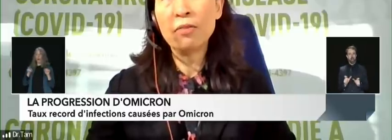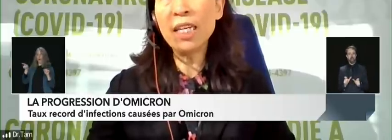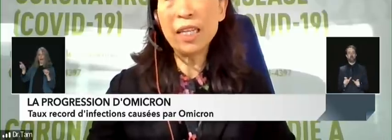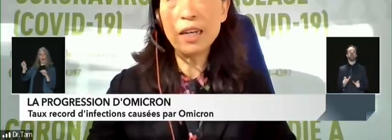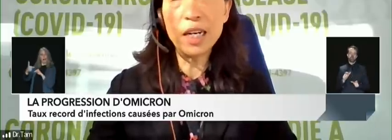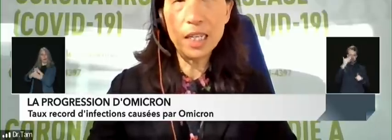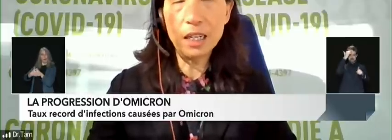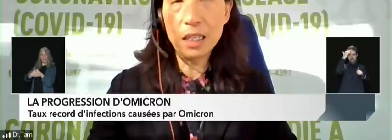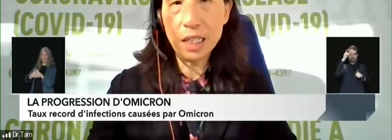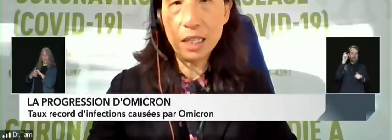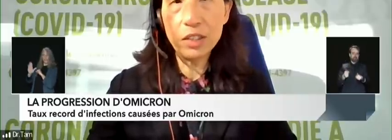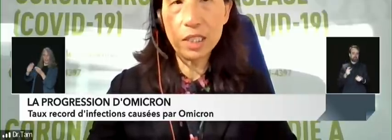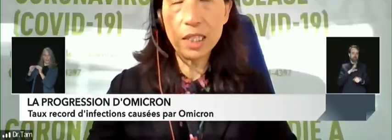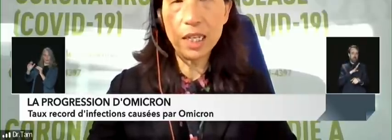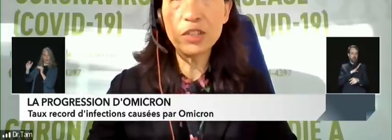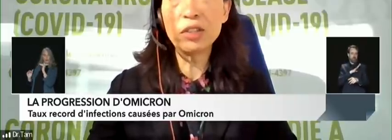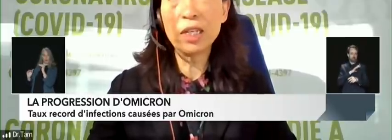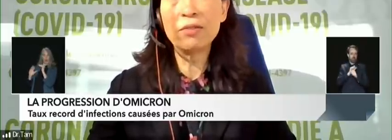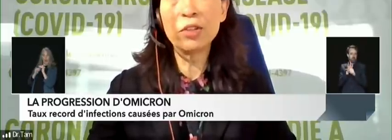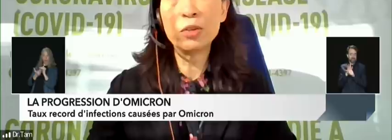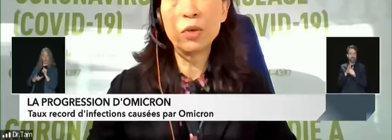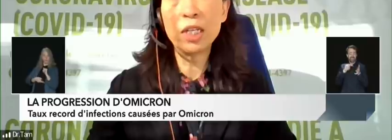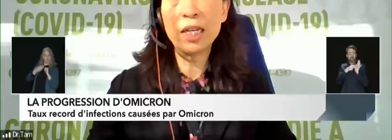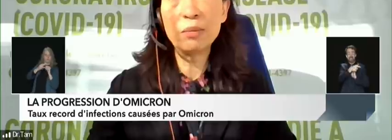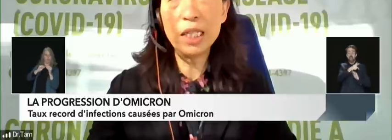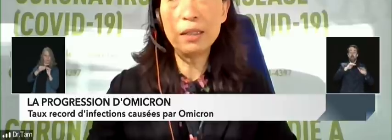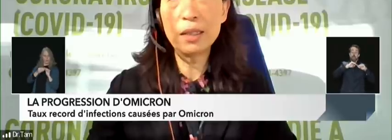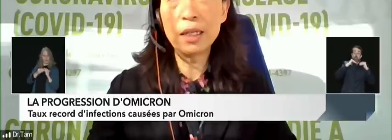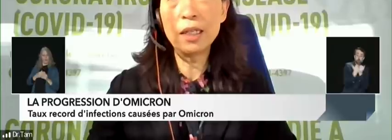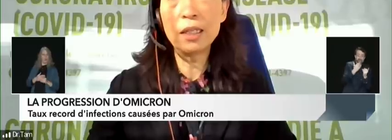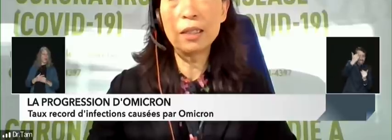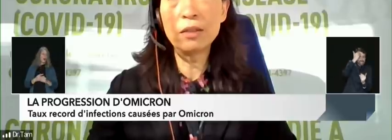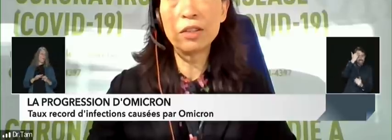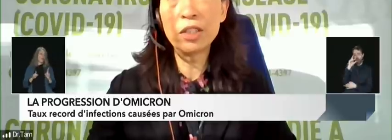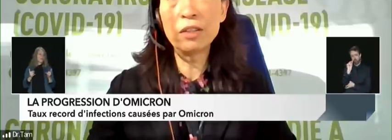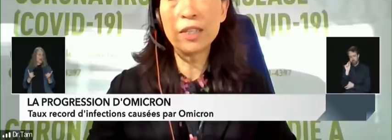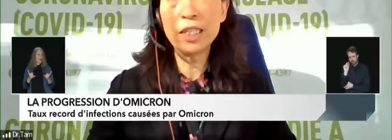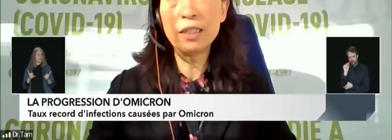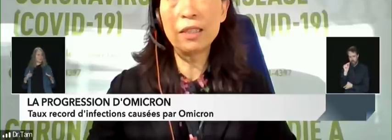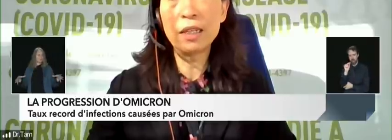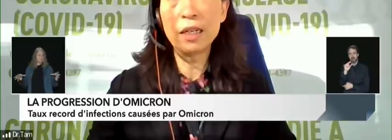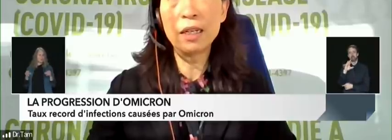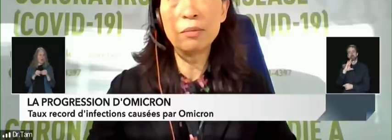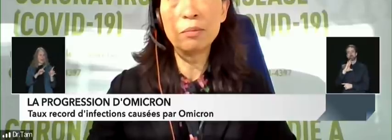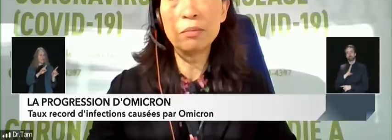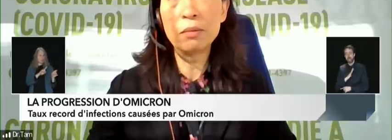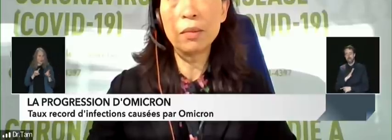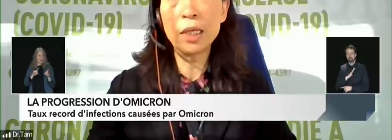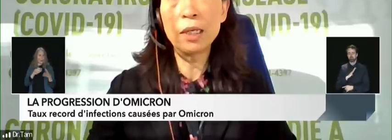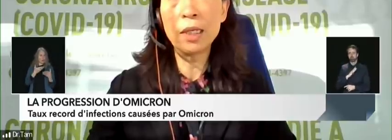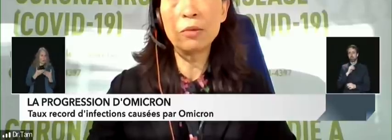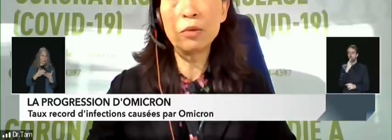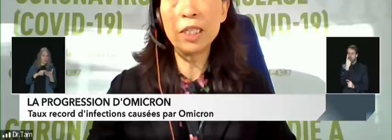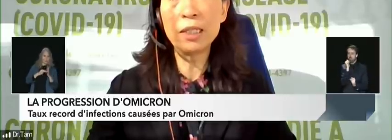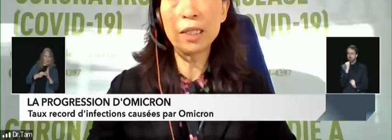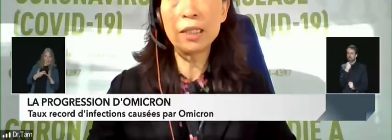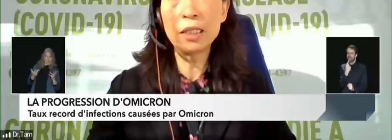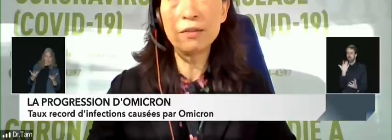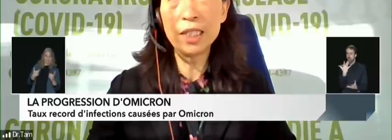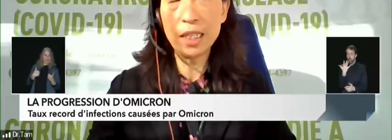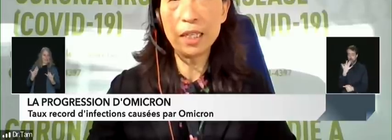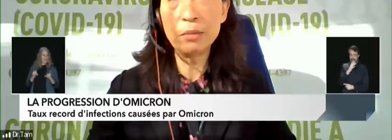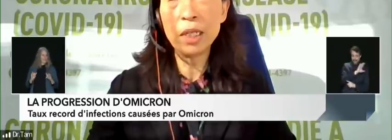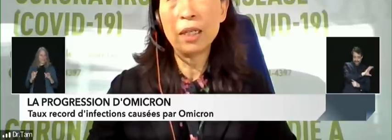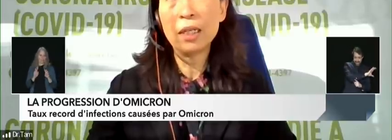right now I can't tell you at the national level what that means I think the several surveys that will be